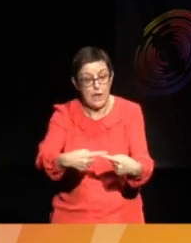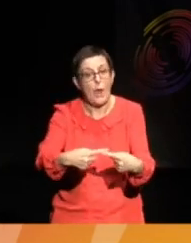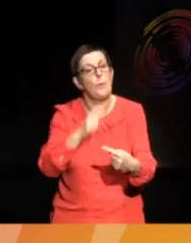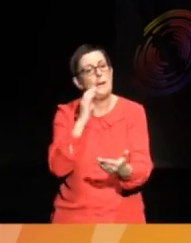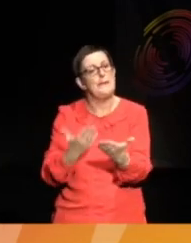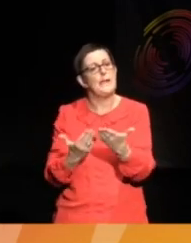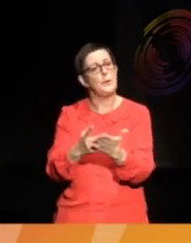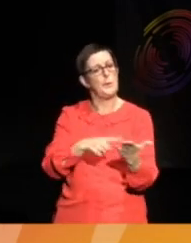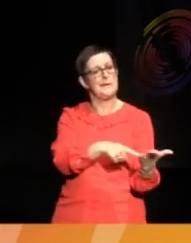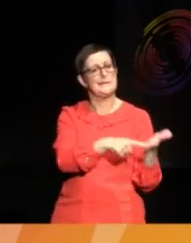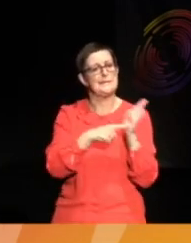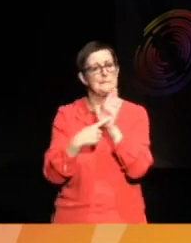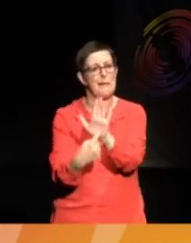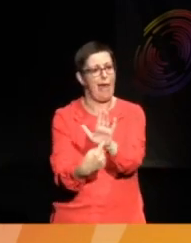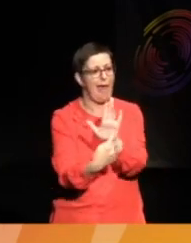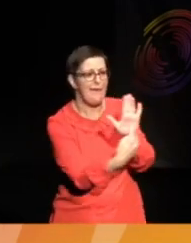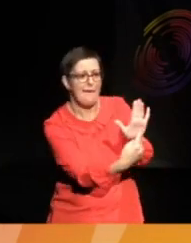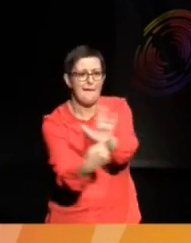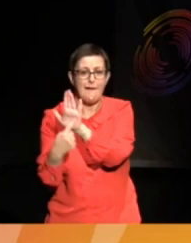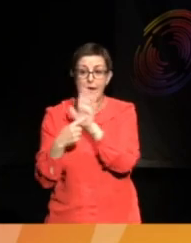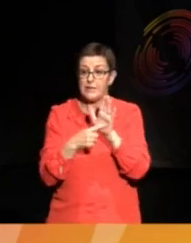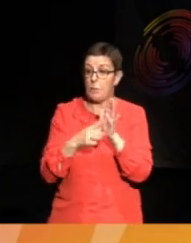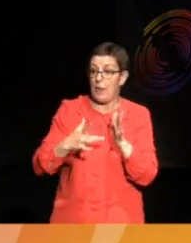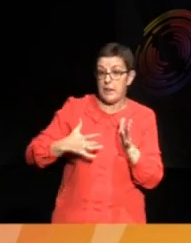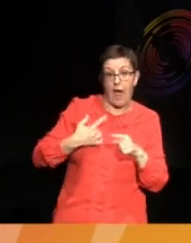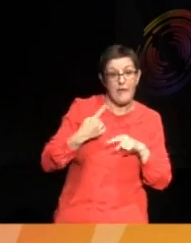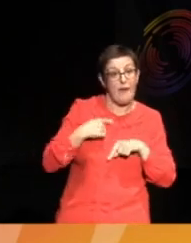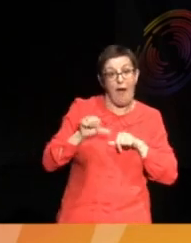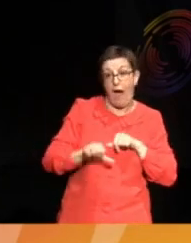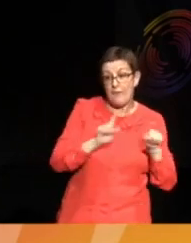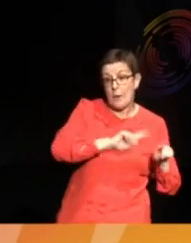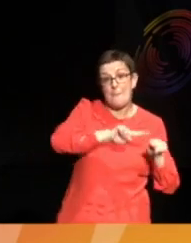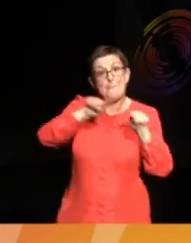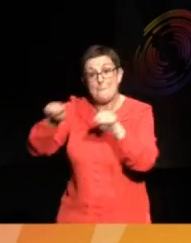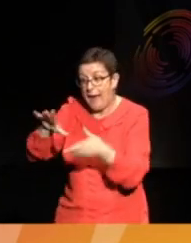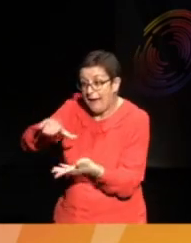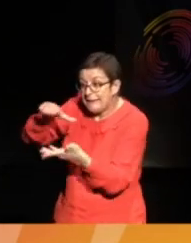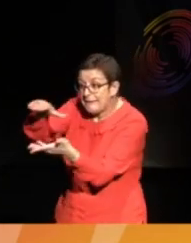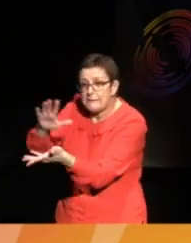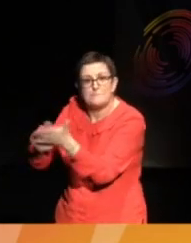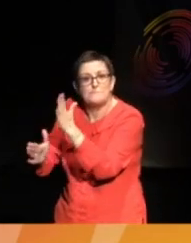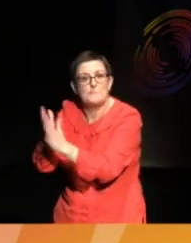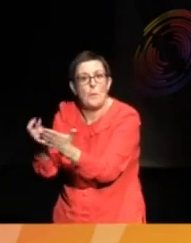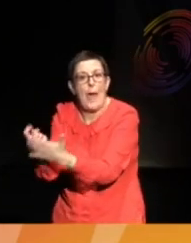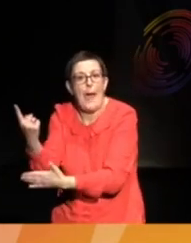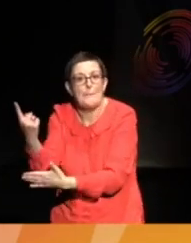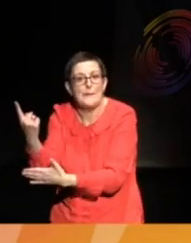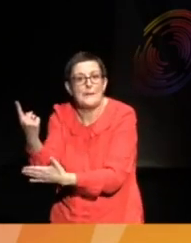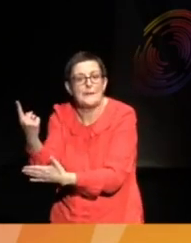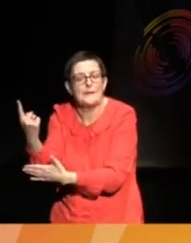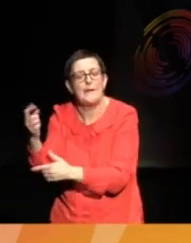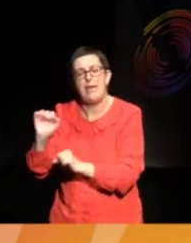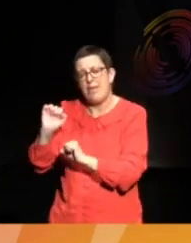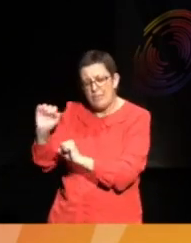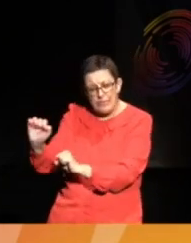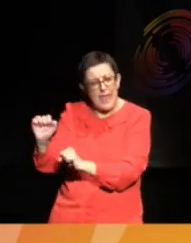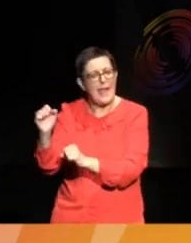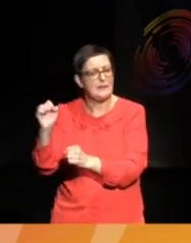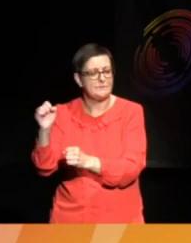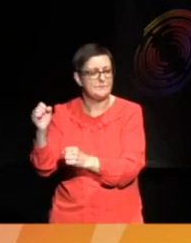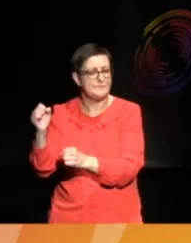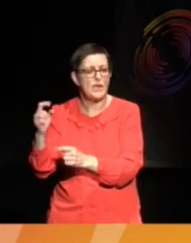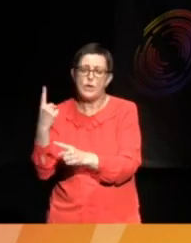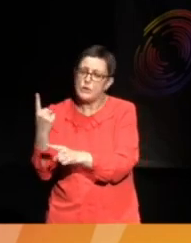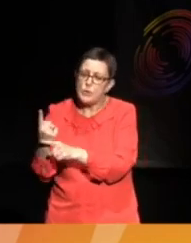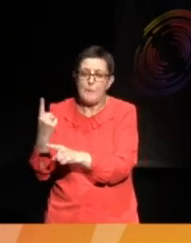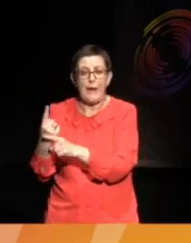life after repatriation. And, actually, they talk about cultural revitalization as critical to the